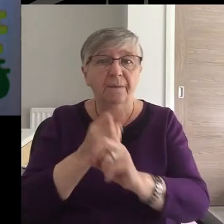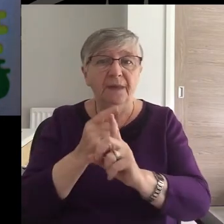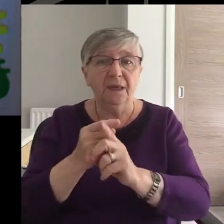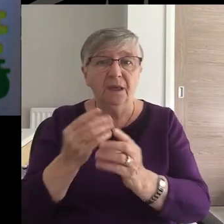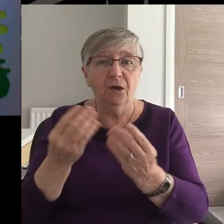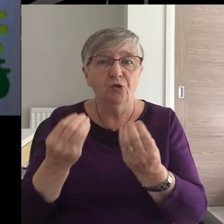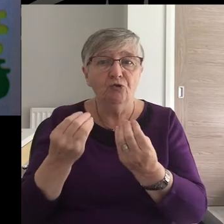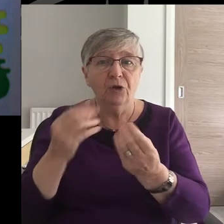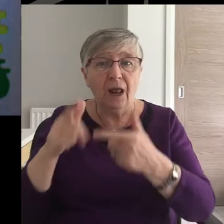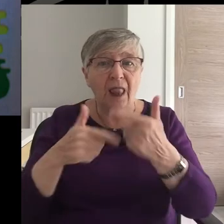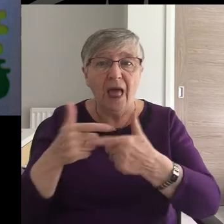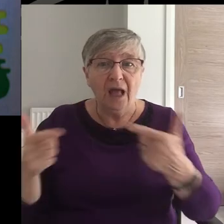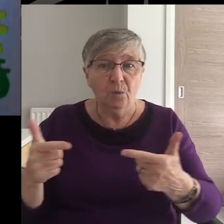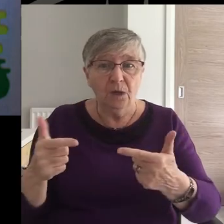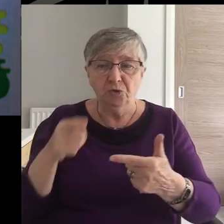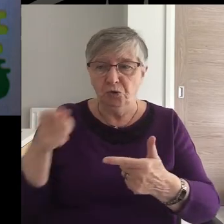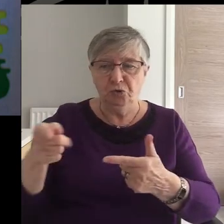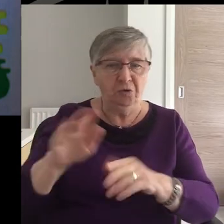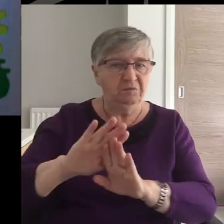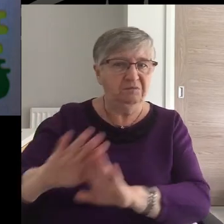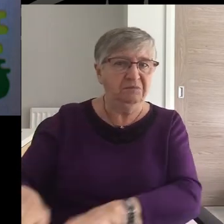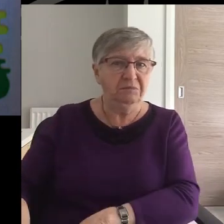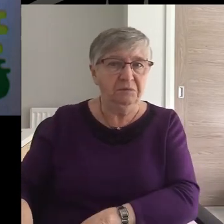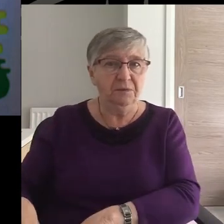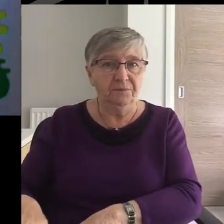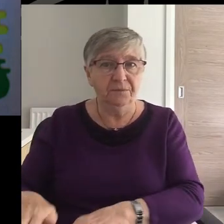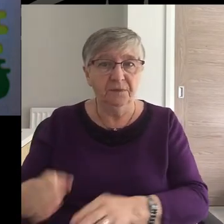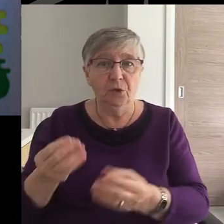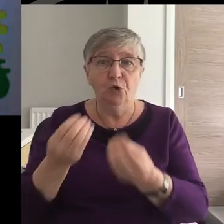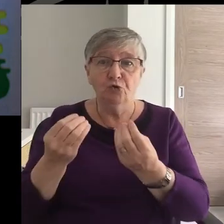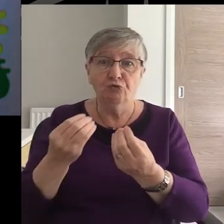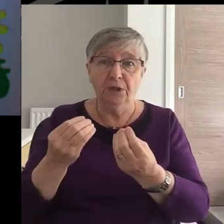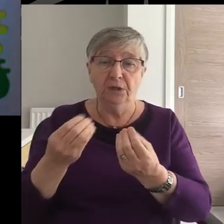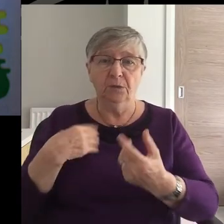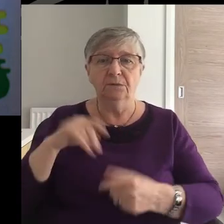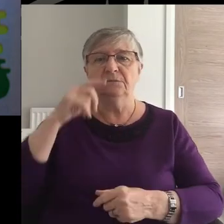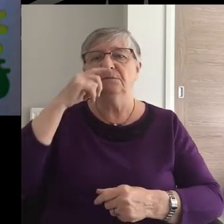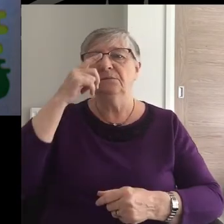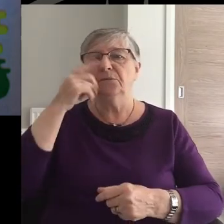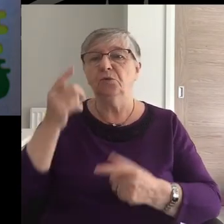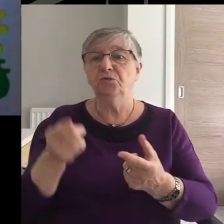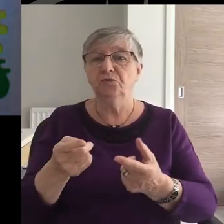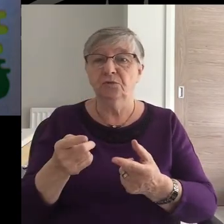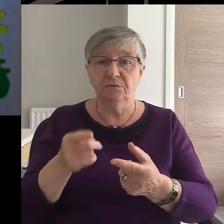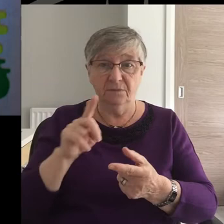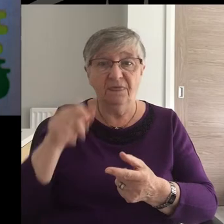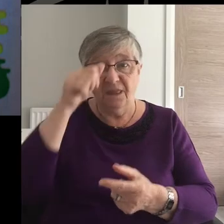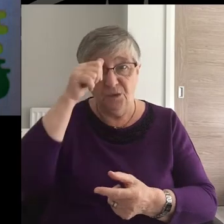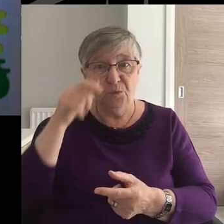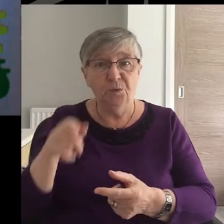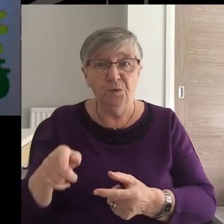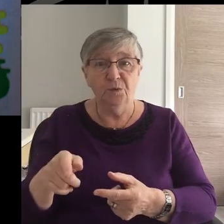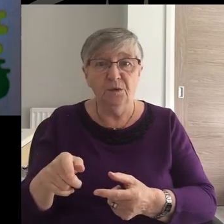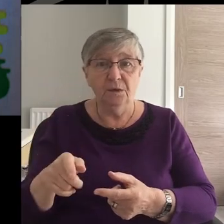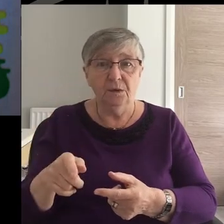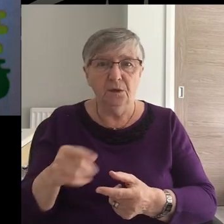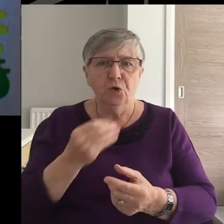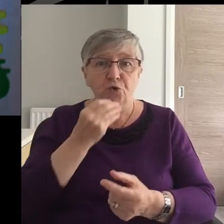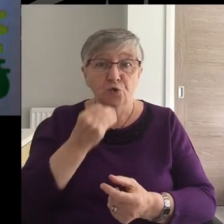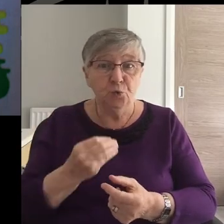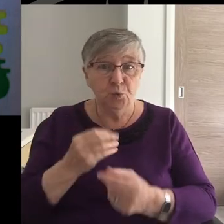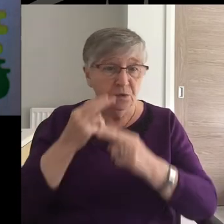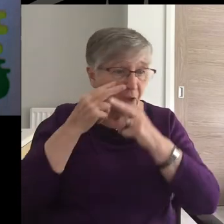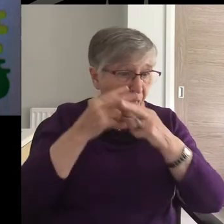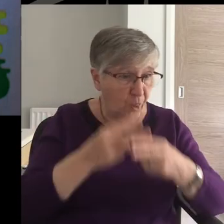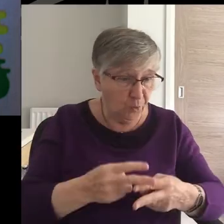barbarian. The Greeks were the aristocrats of the ancient world, and they knew it. The